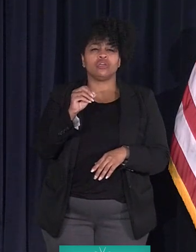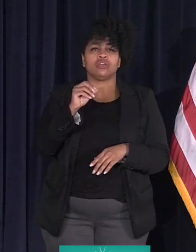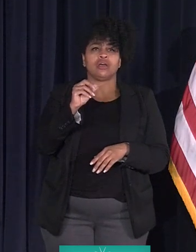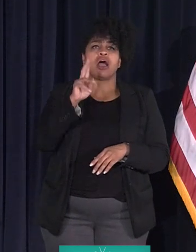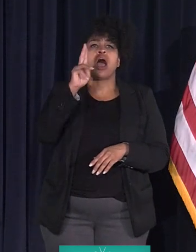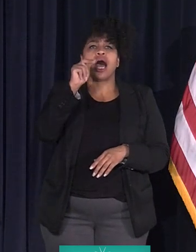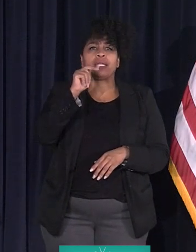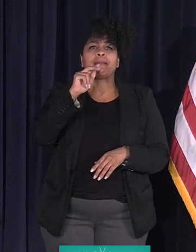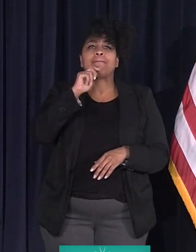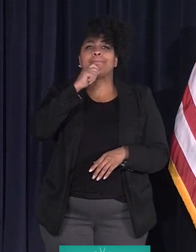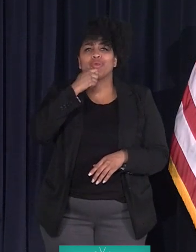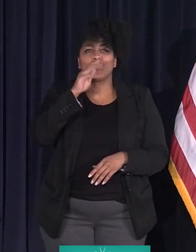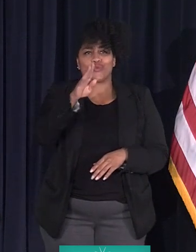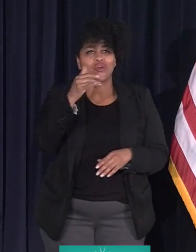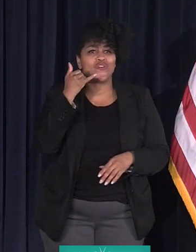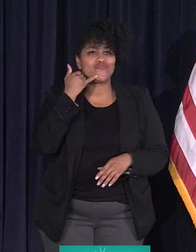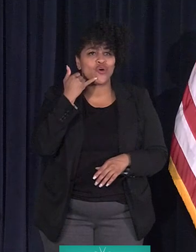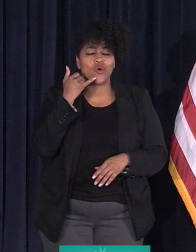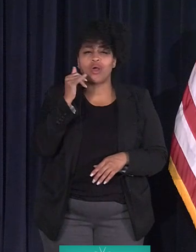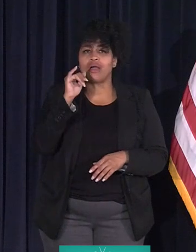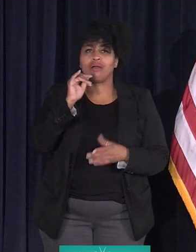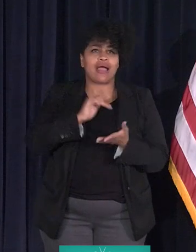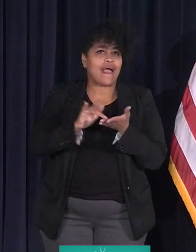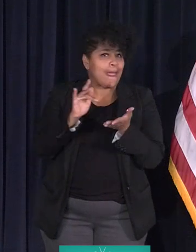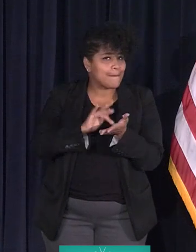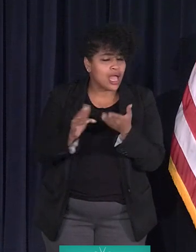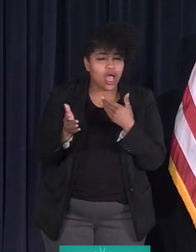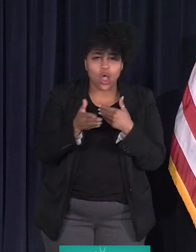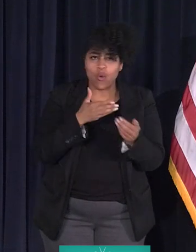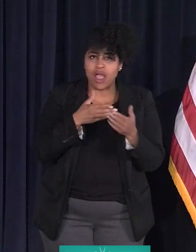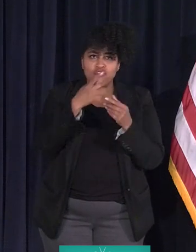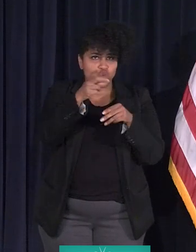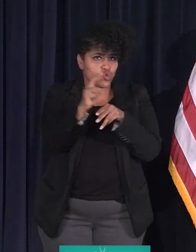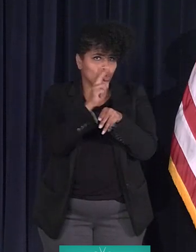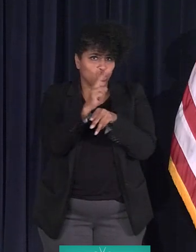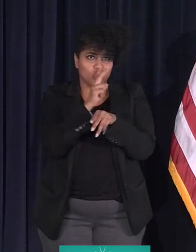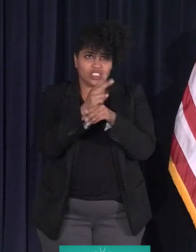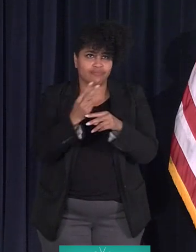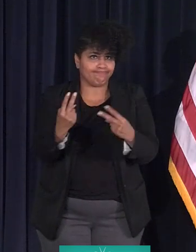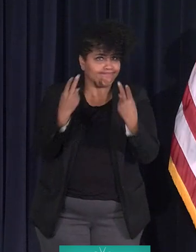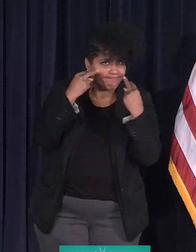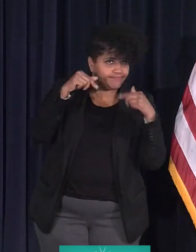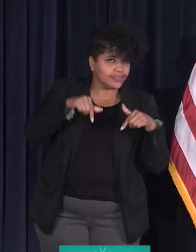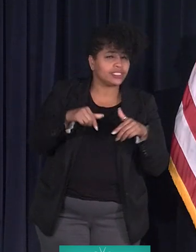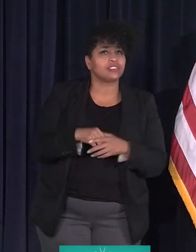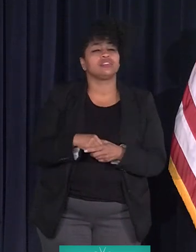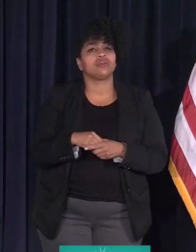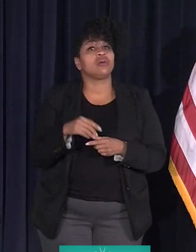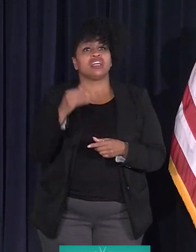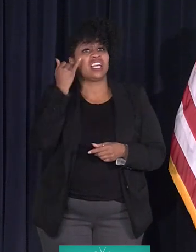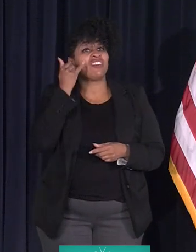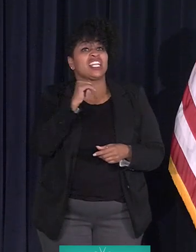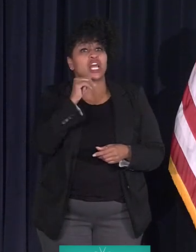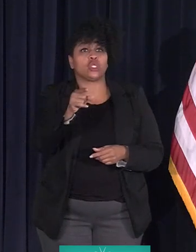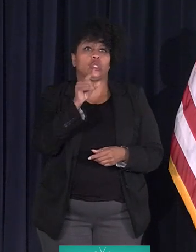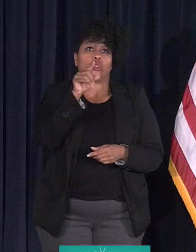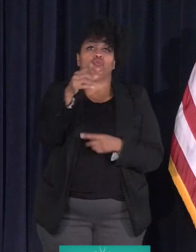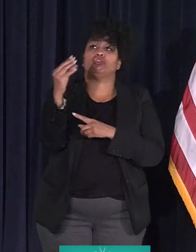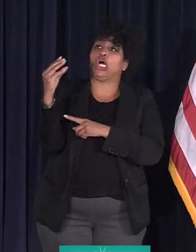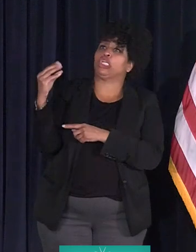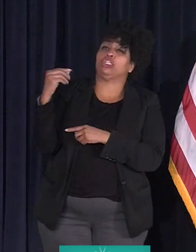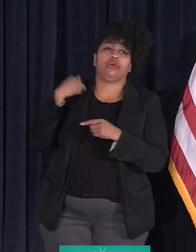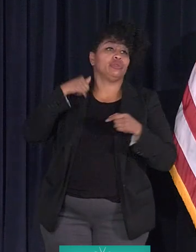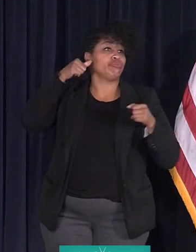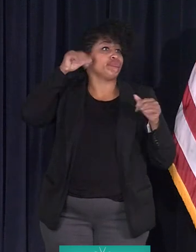your phone or your iPad or whatever device you are operating out of. Otherwise, you'll be talking, and we won't know